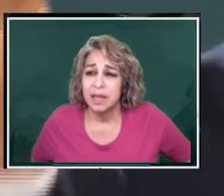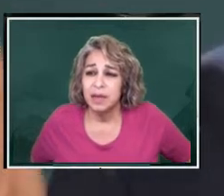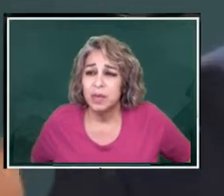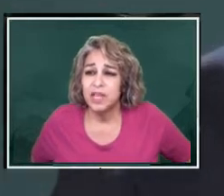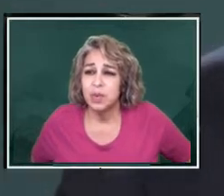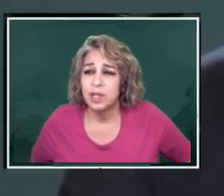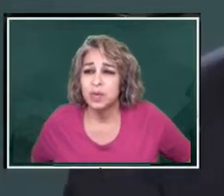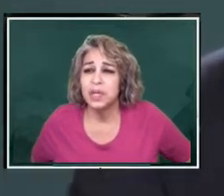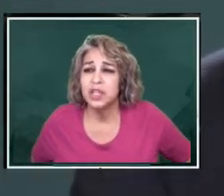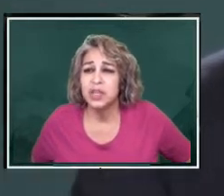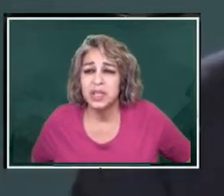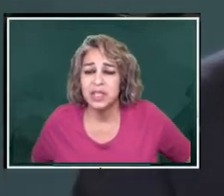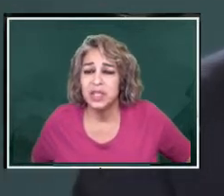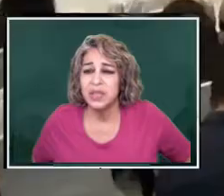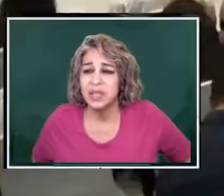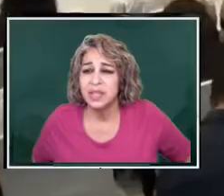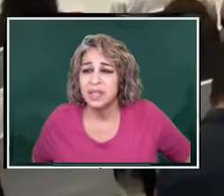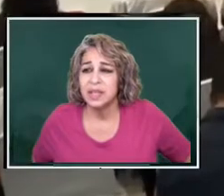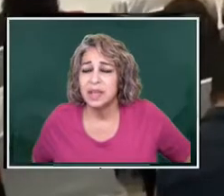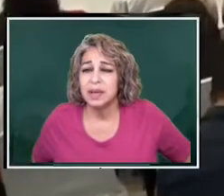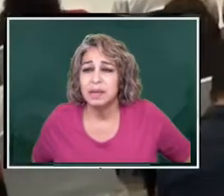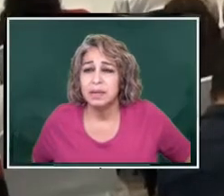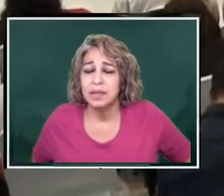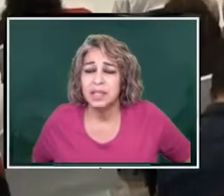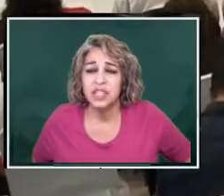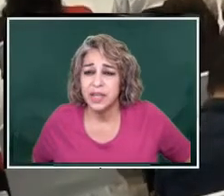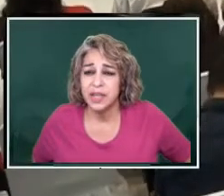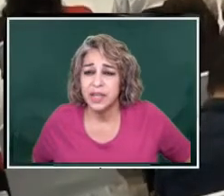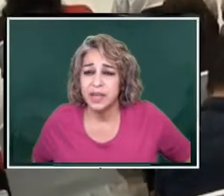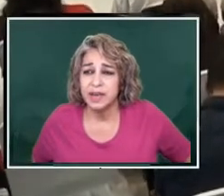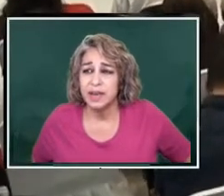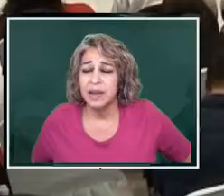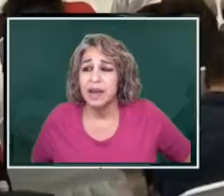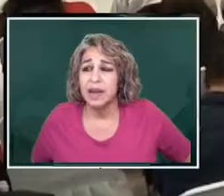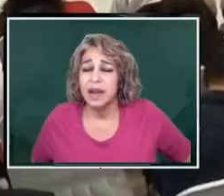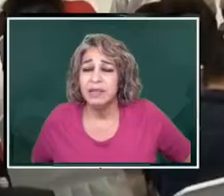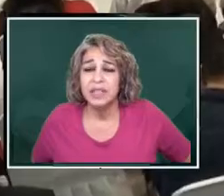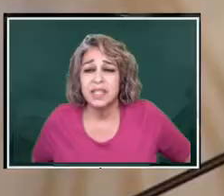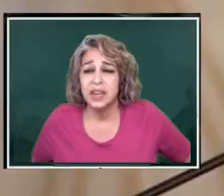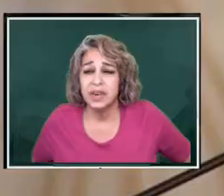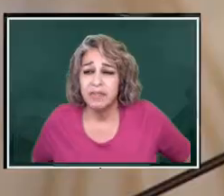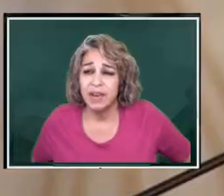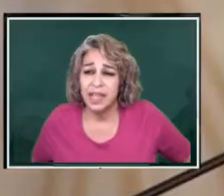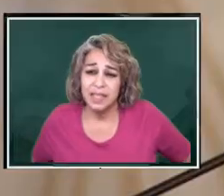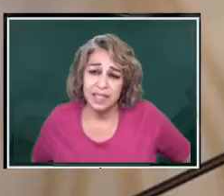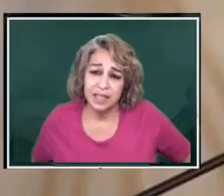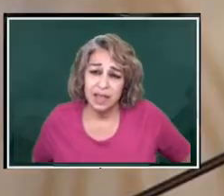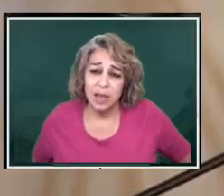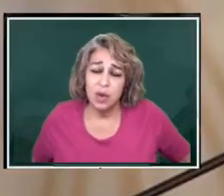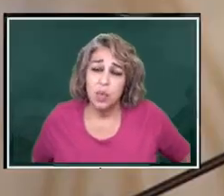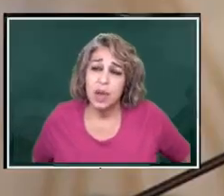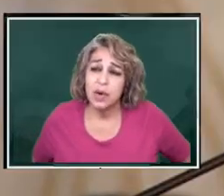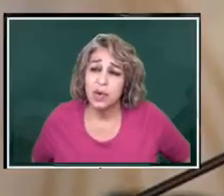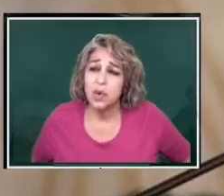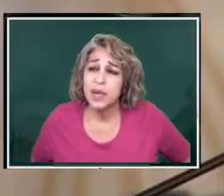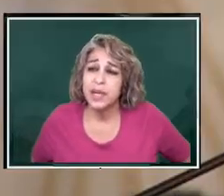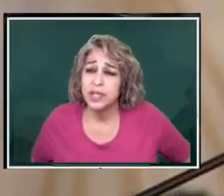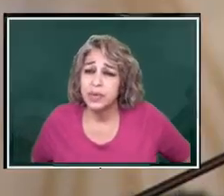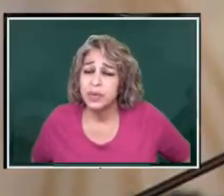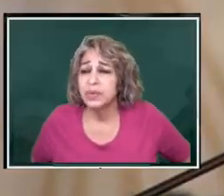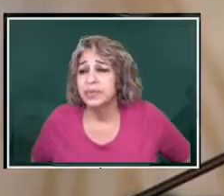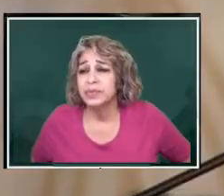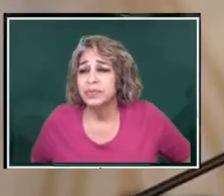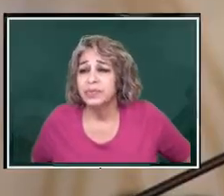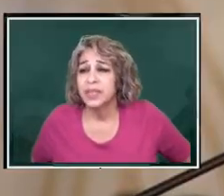which was what took us to this situation of insecurity and violence. We are going